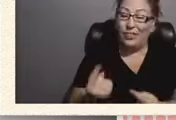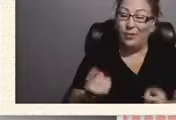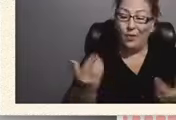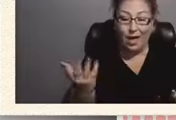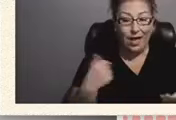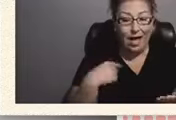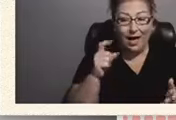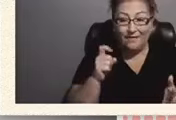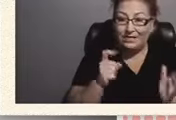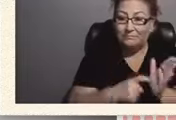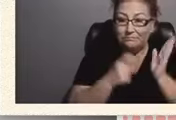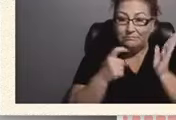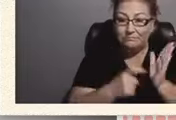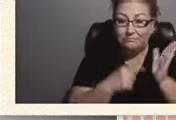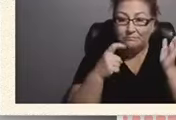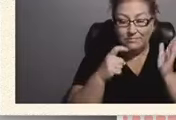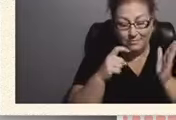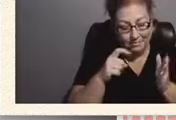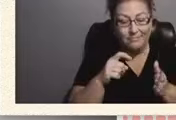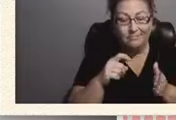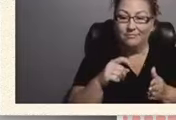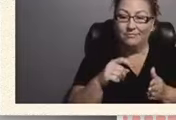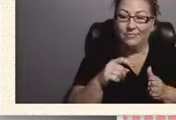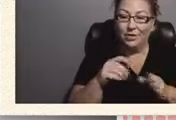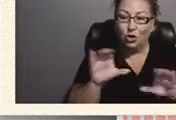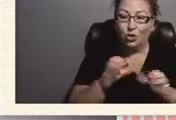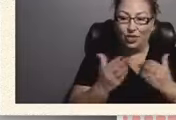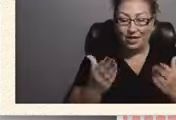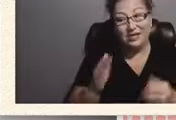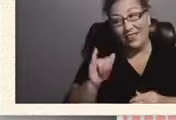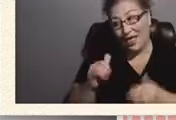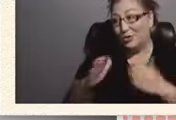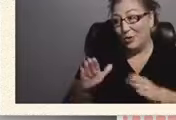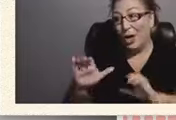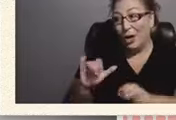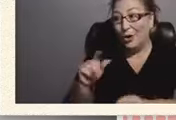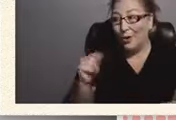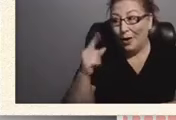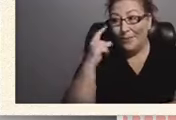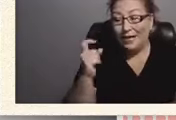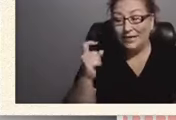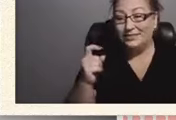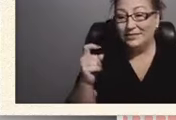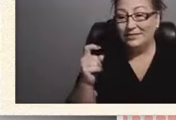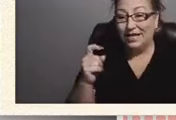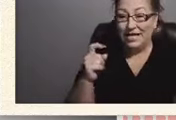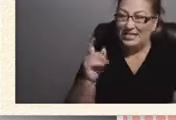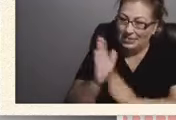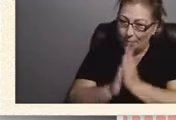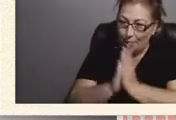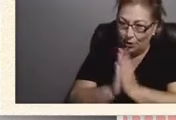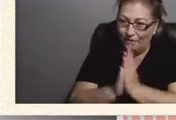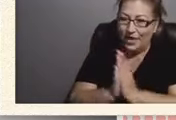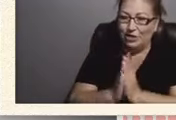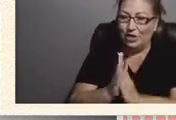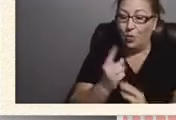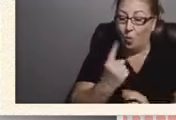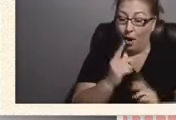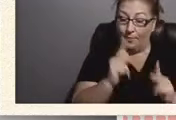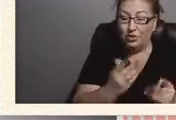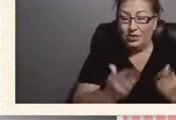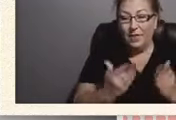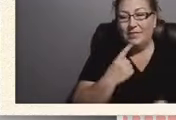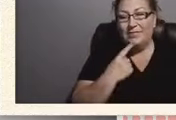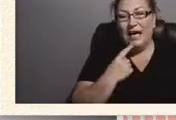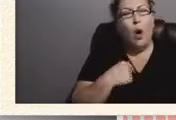how you get things done. That's the way to do it because it's the motivation. And then one person might say, Oh, I never